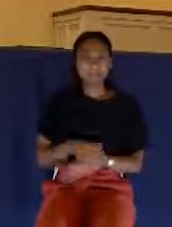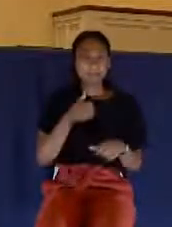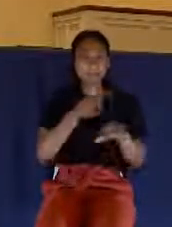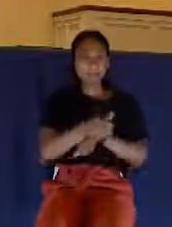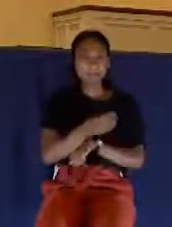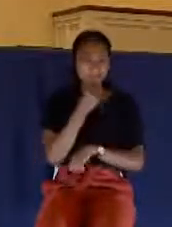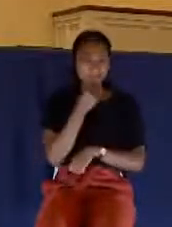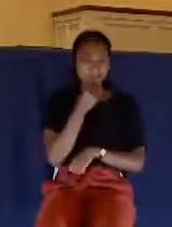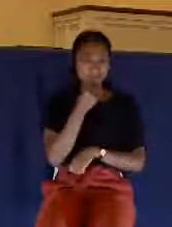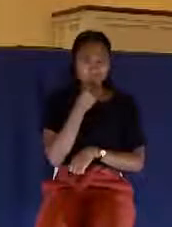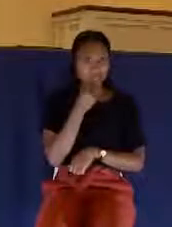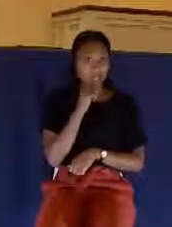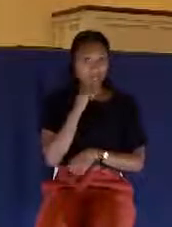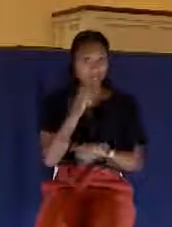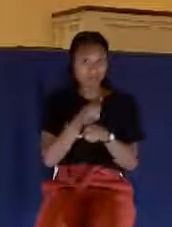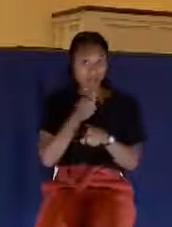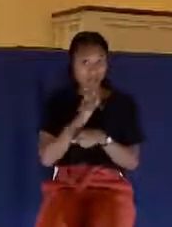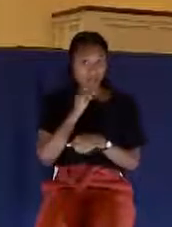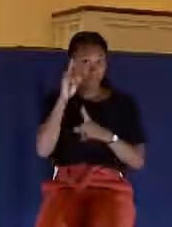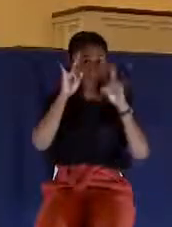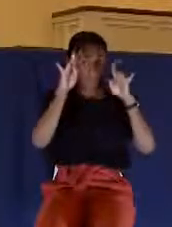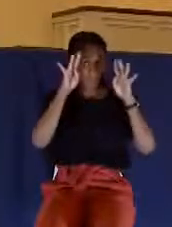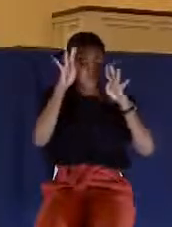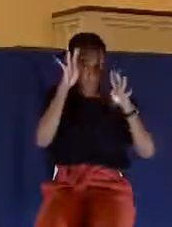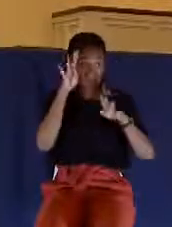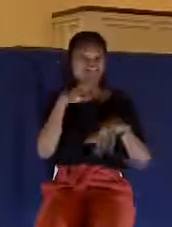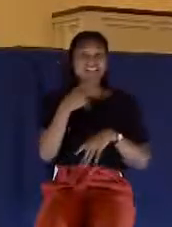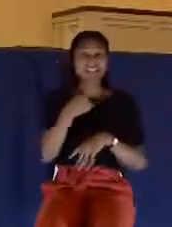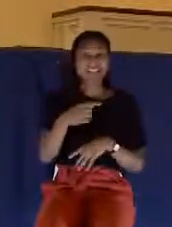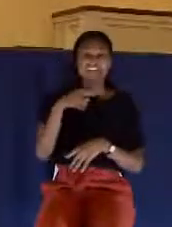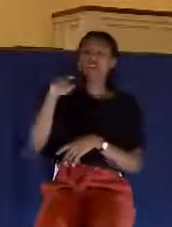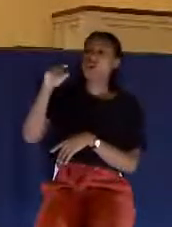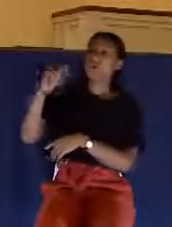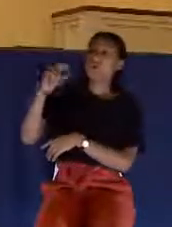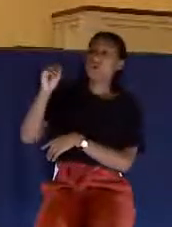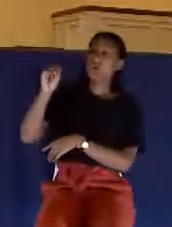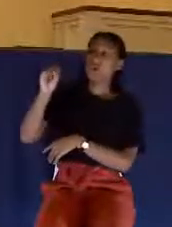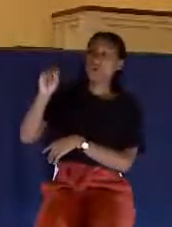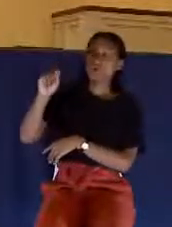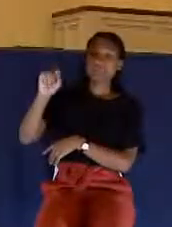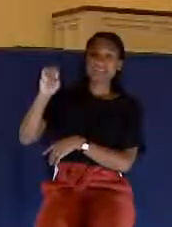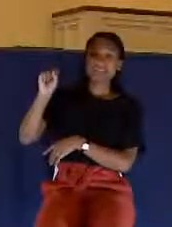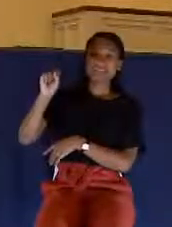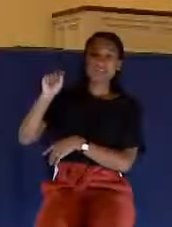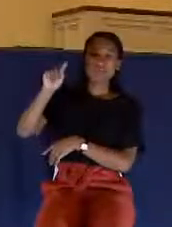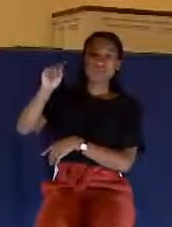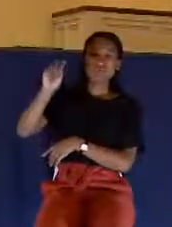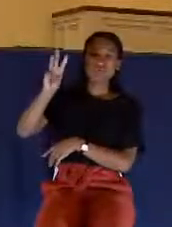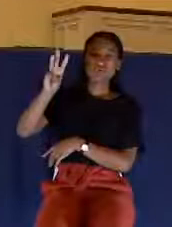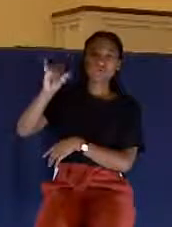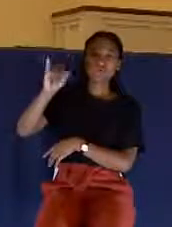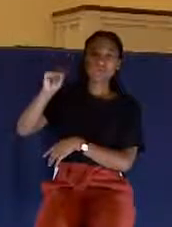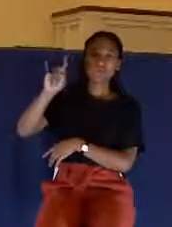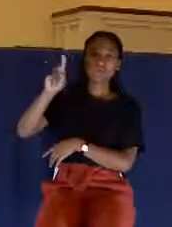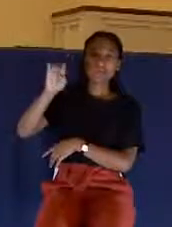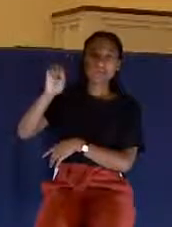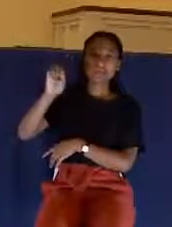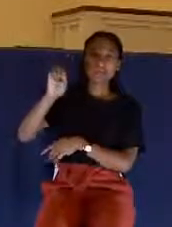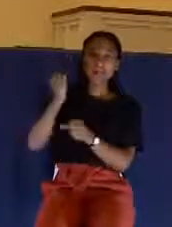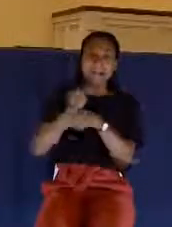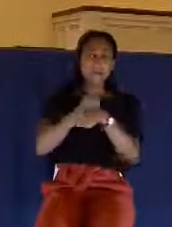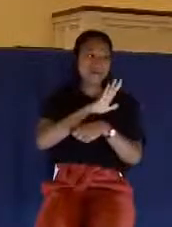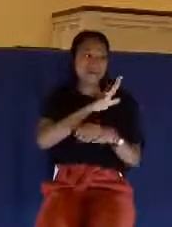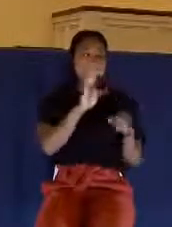and I'm not kidding, I'm not making this up, especially hostess Twinkies made him act irrational. And so thus the famous